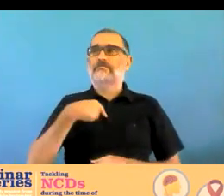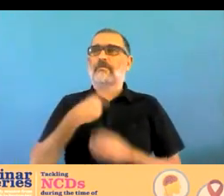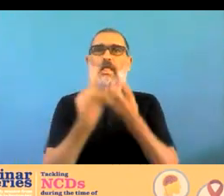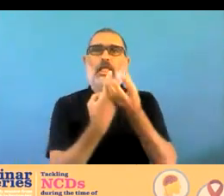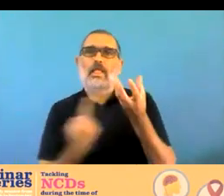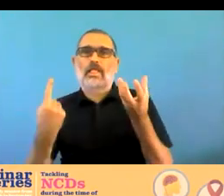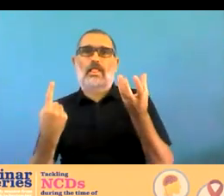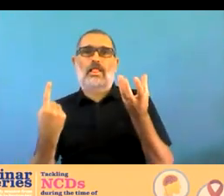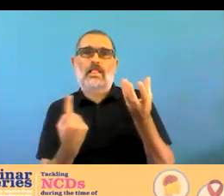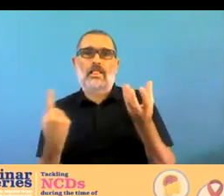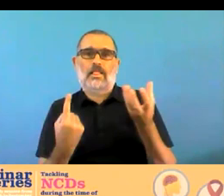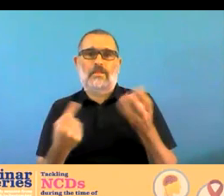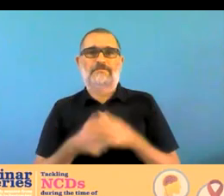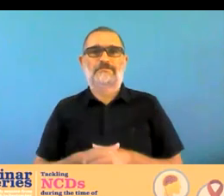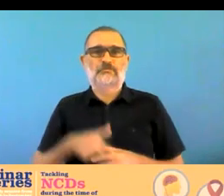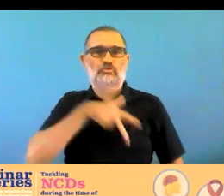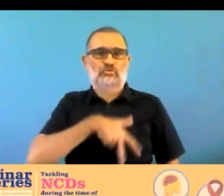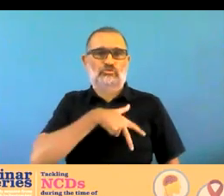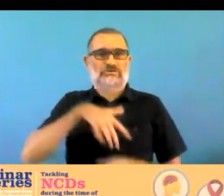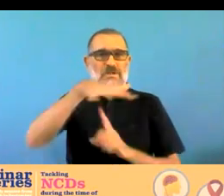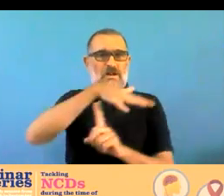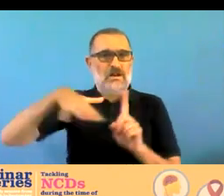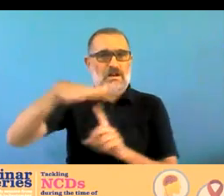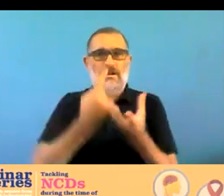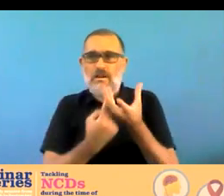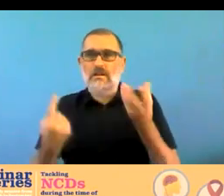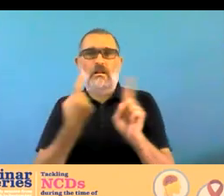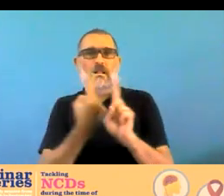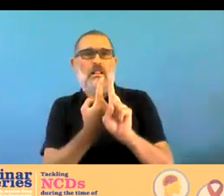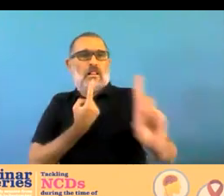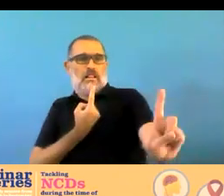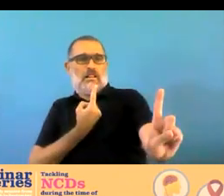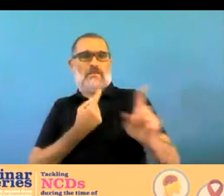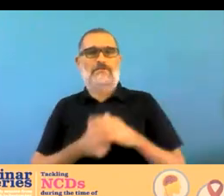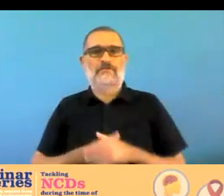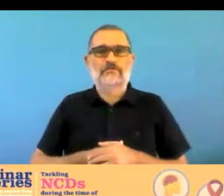how that affects children at home and their access to education